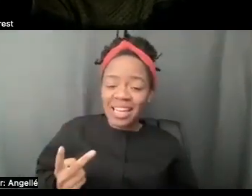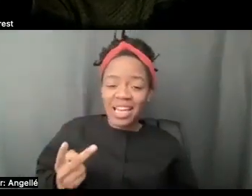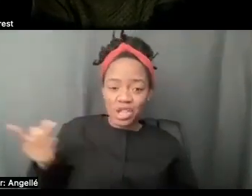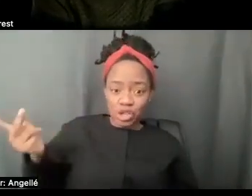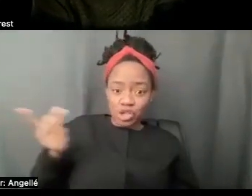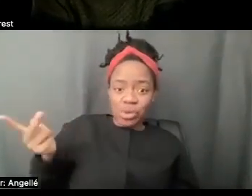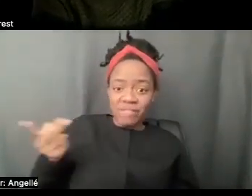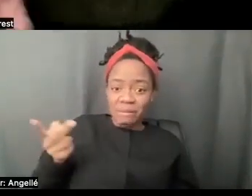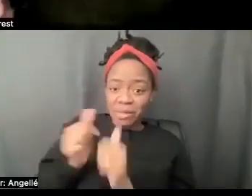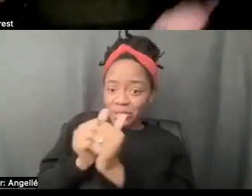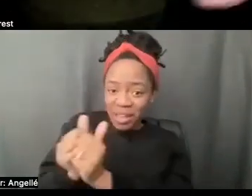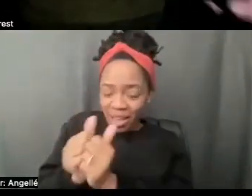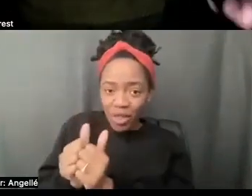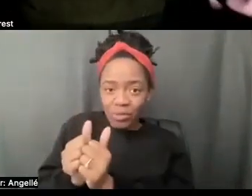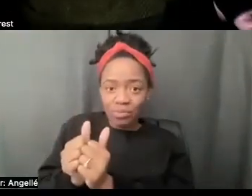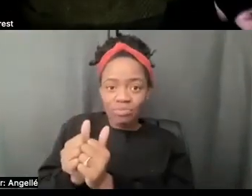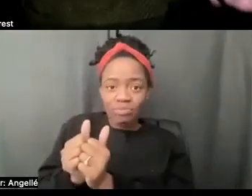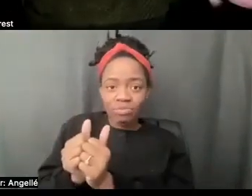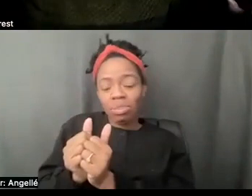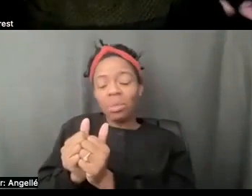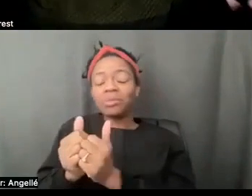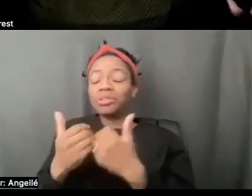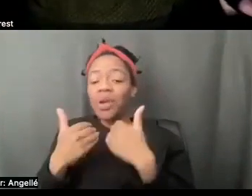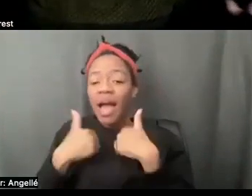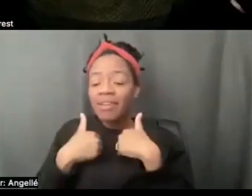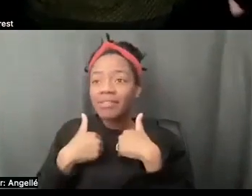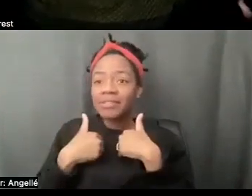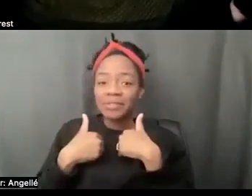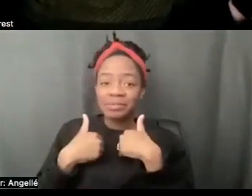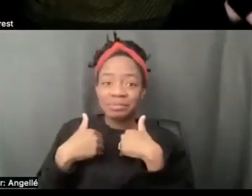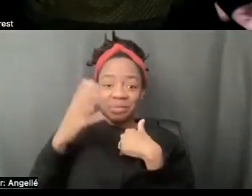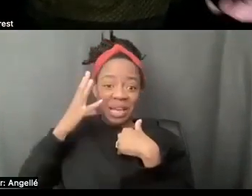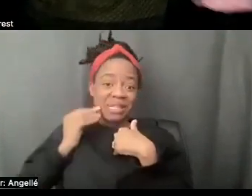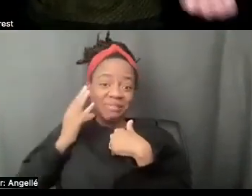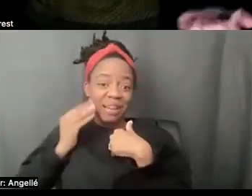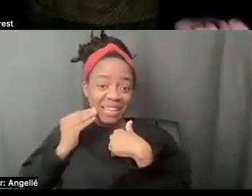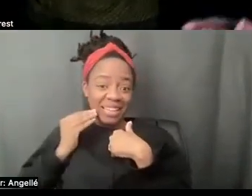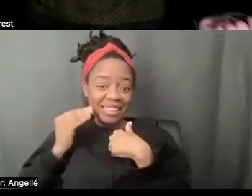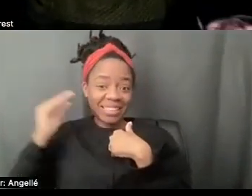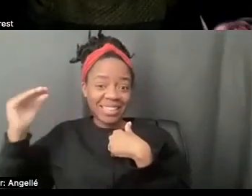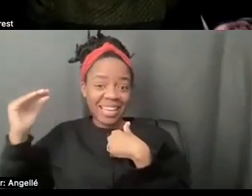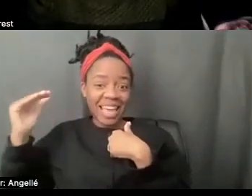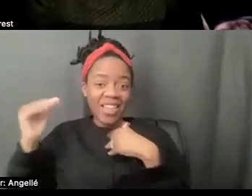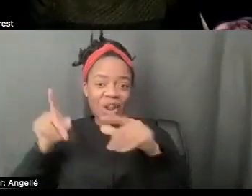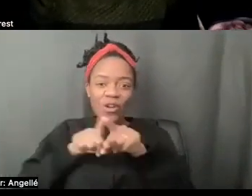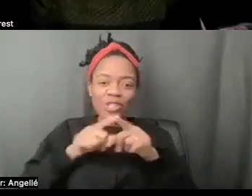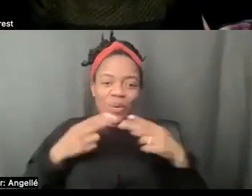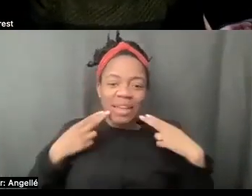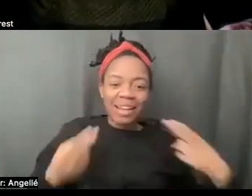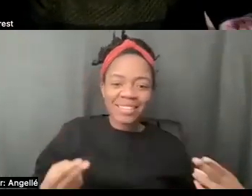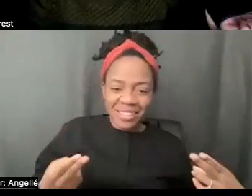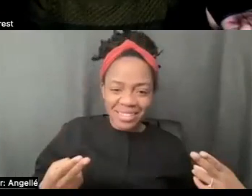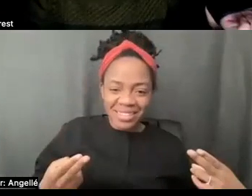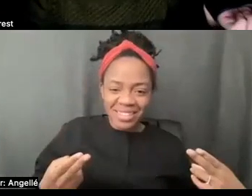together too. You've got, you know, this level of experience and this level of innocence and